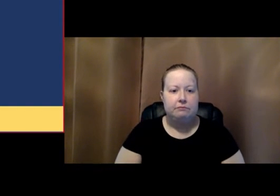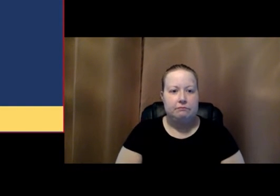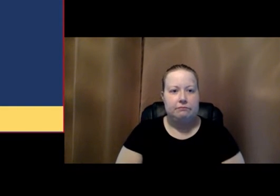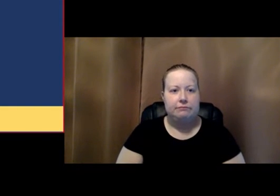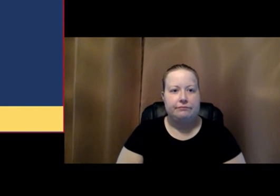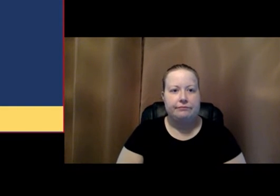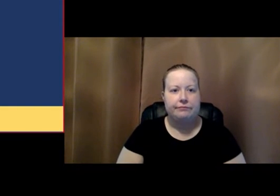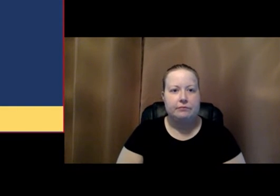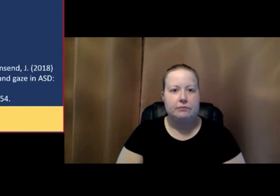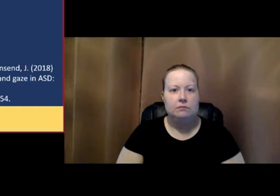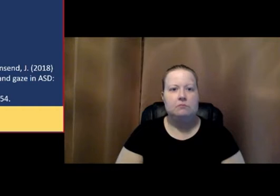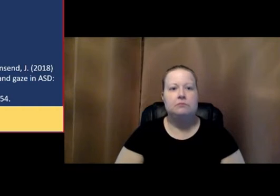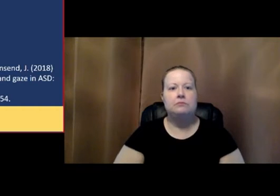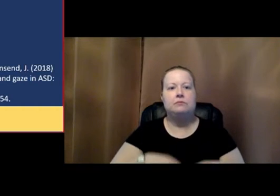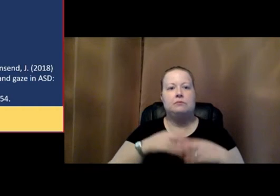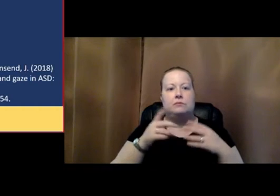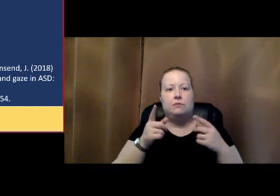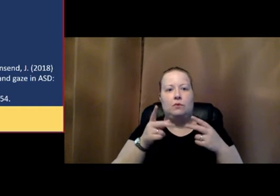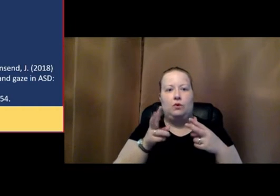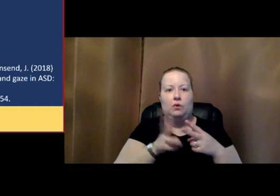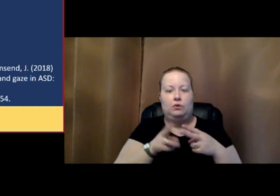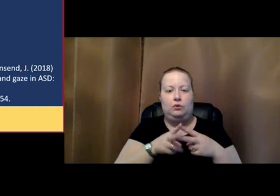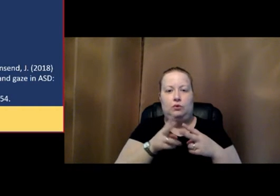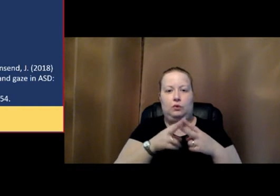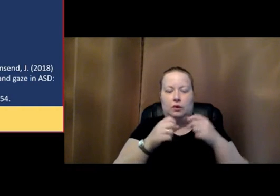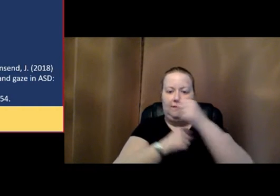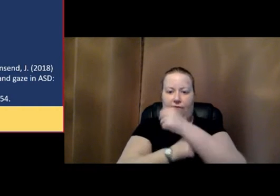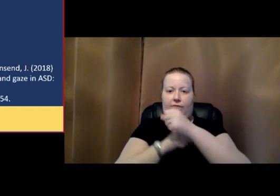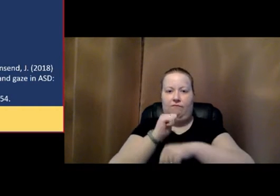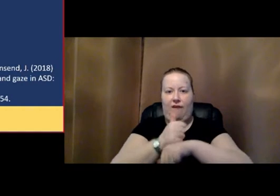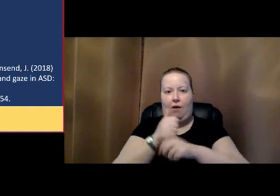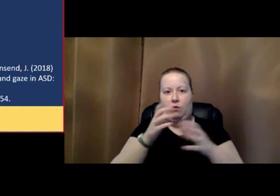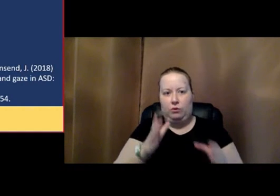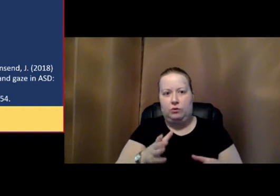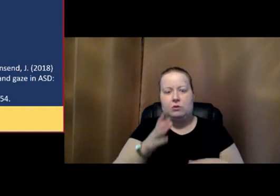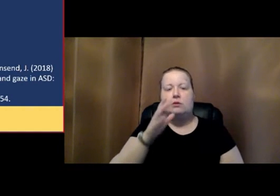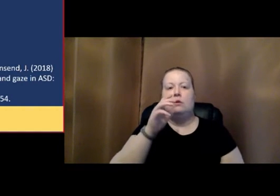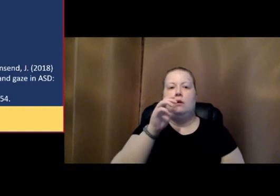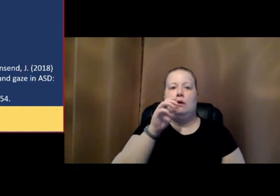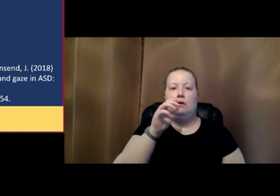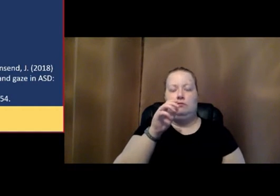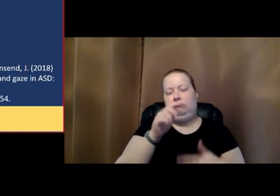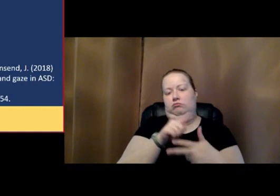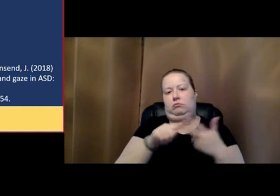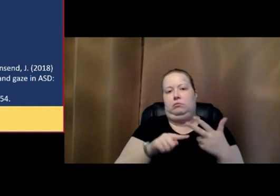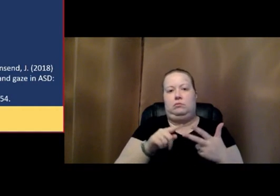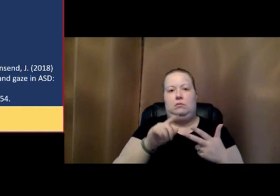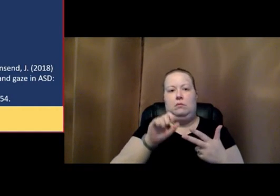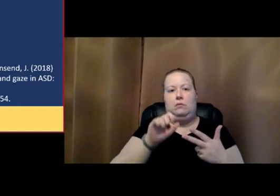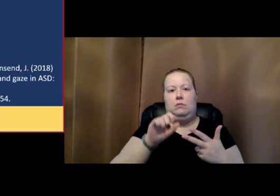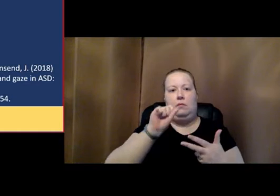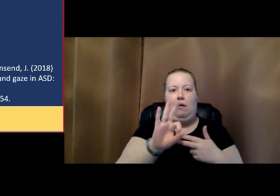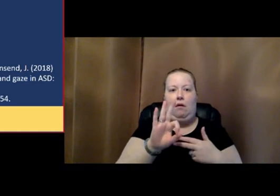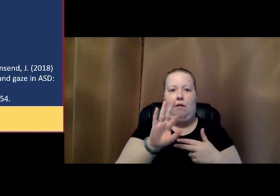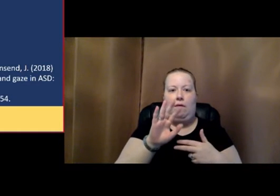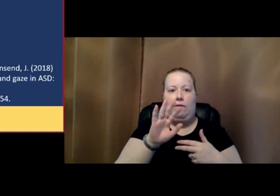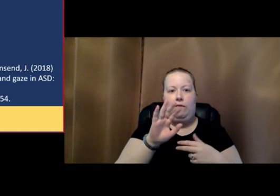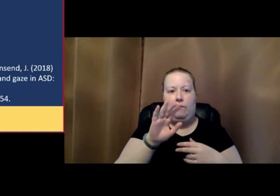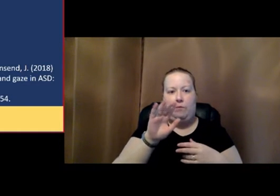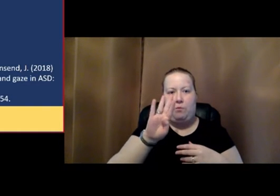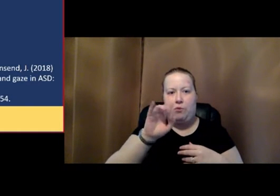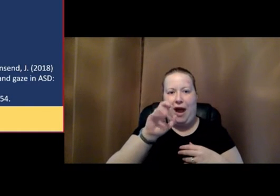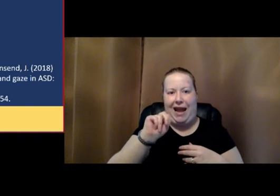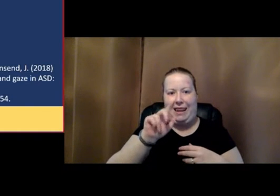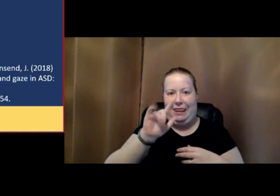Two of the founders of two of the three founders of Brain Leap Technologies are